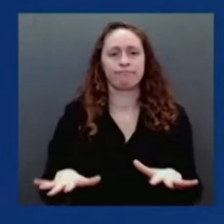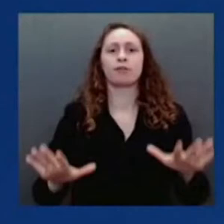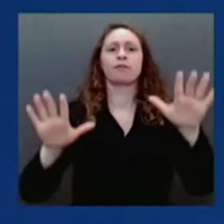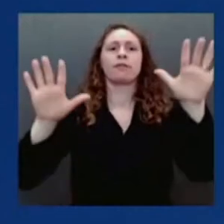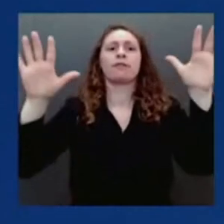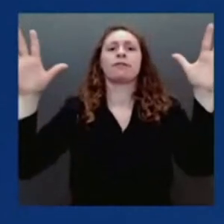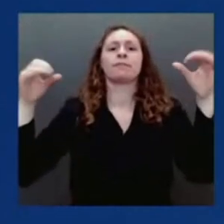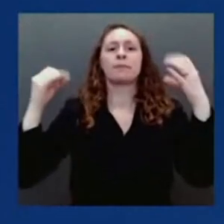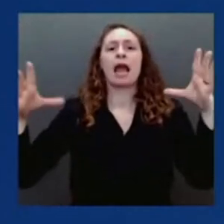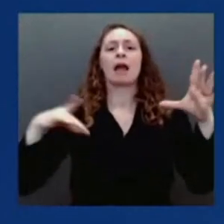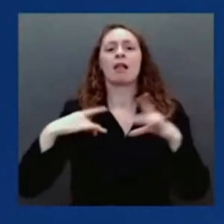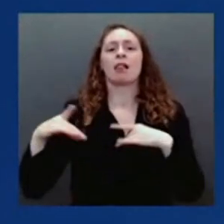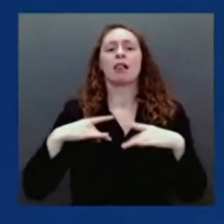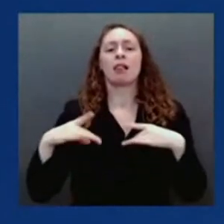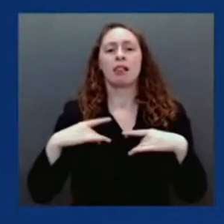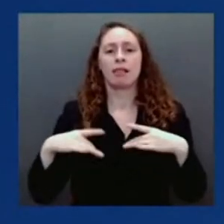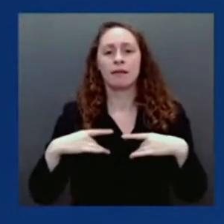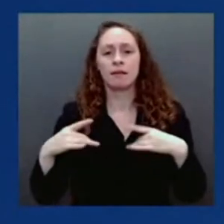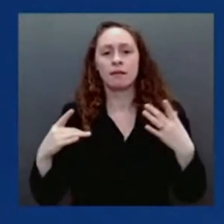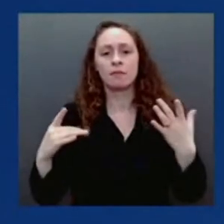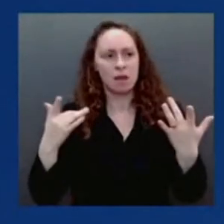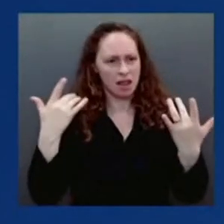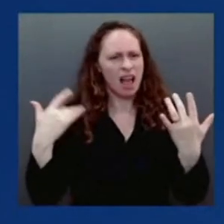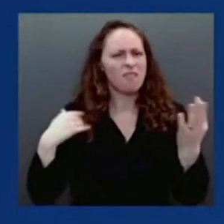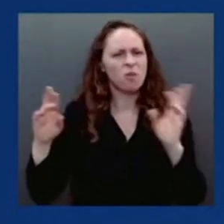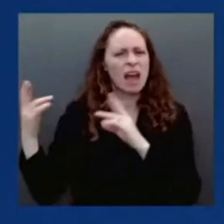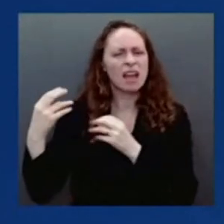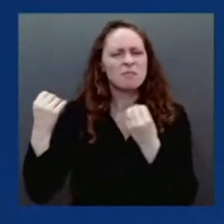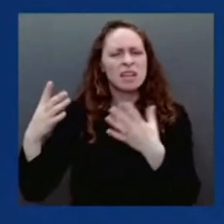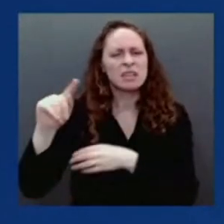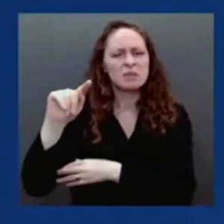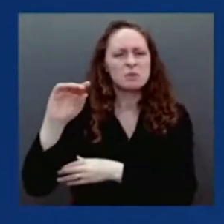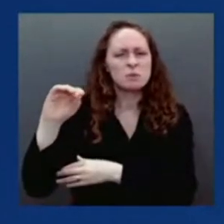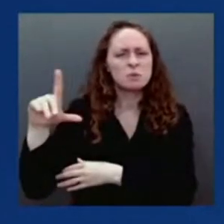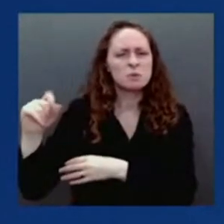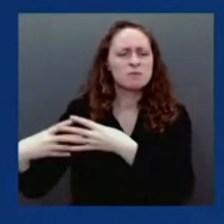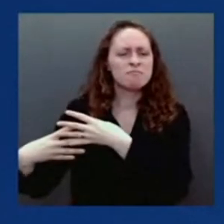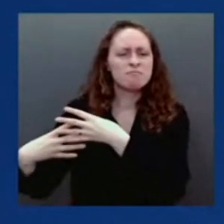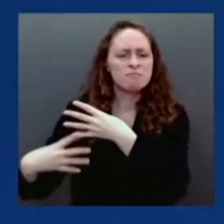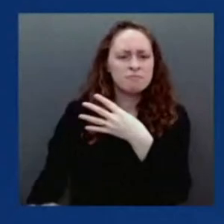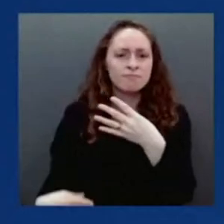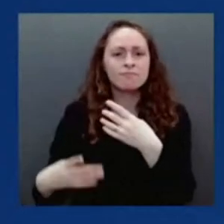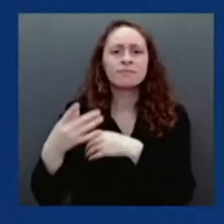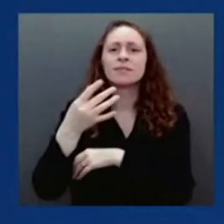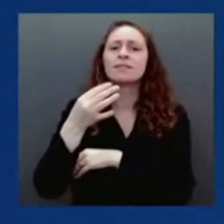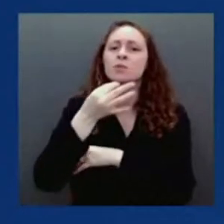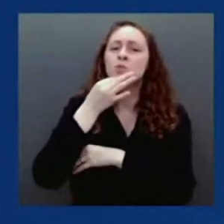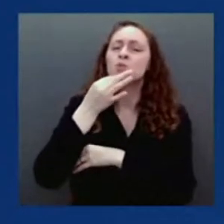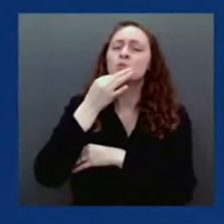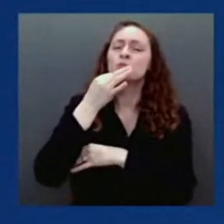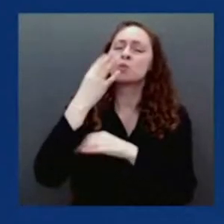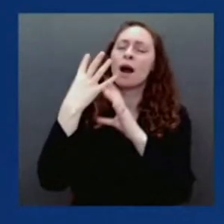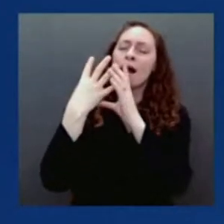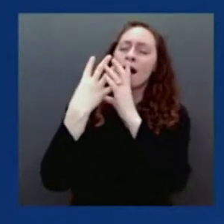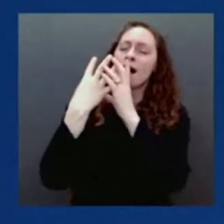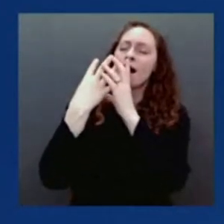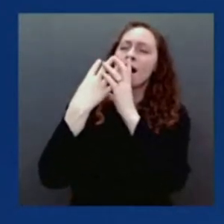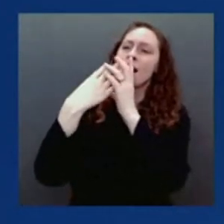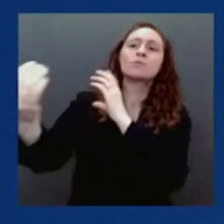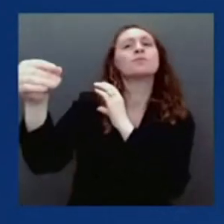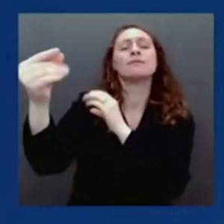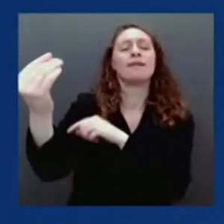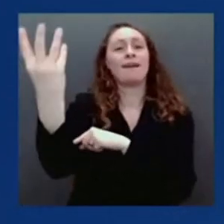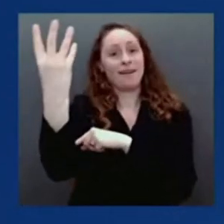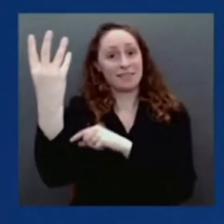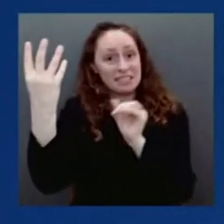like? You know, is there is there a light at the end of the tunnel that you see now? And what metrics are you looking for for to